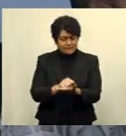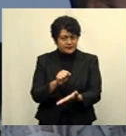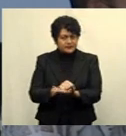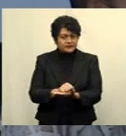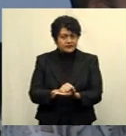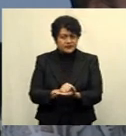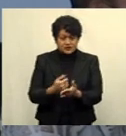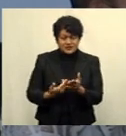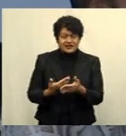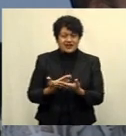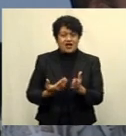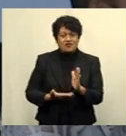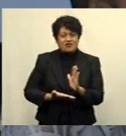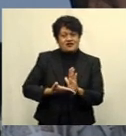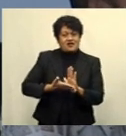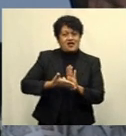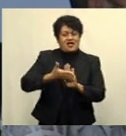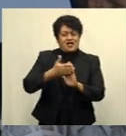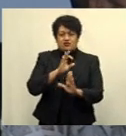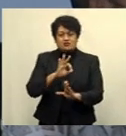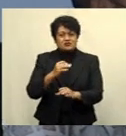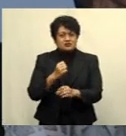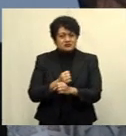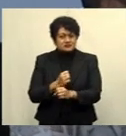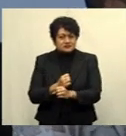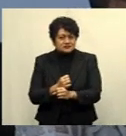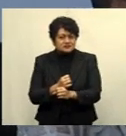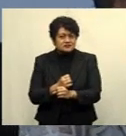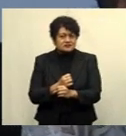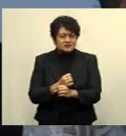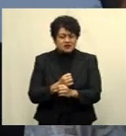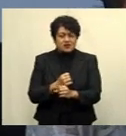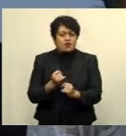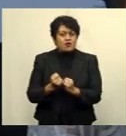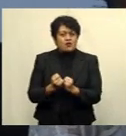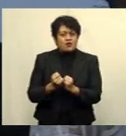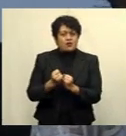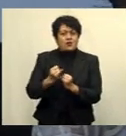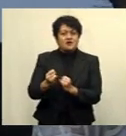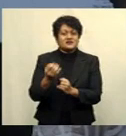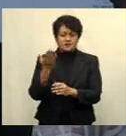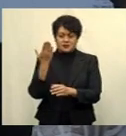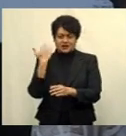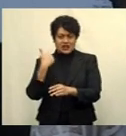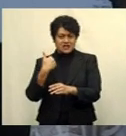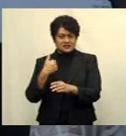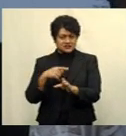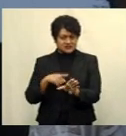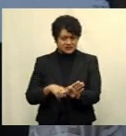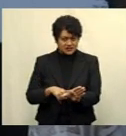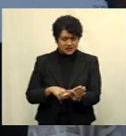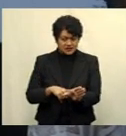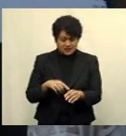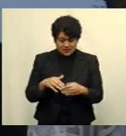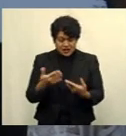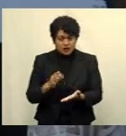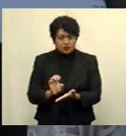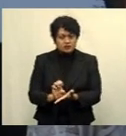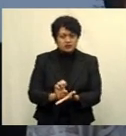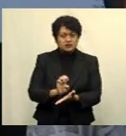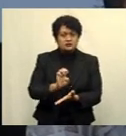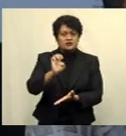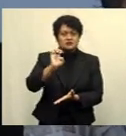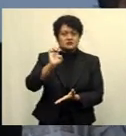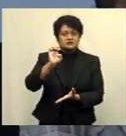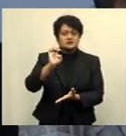high unemployment and underemployment situation has worsened from last year. This year, the economy is forecast